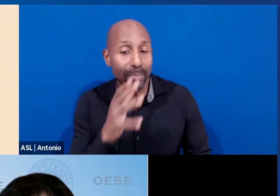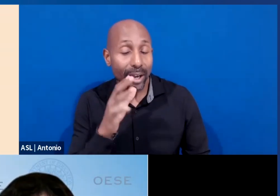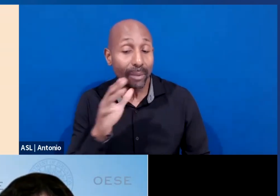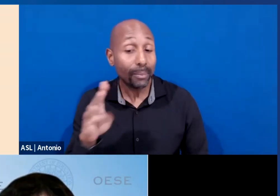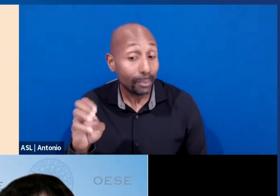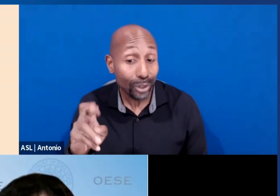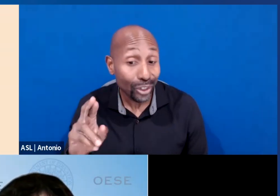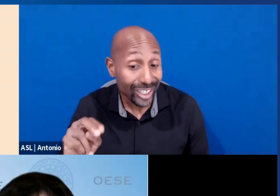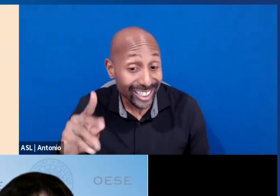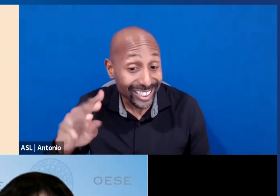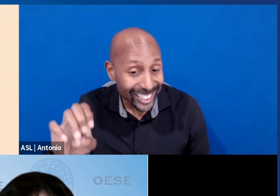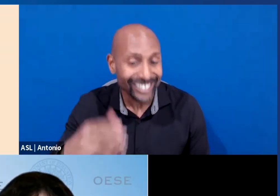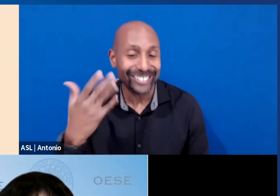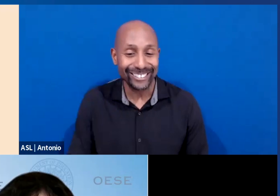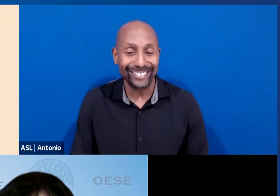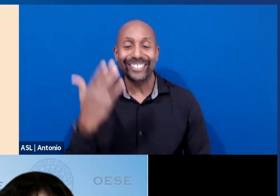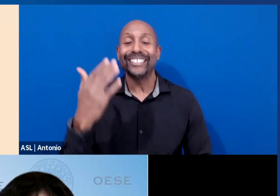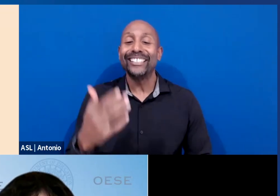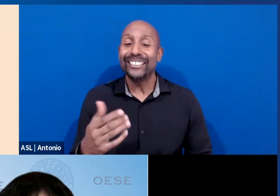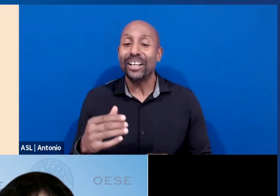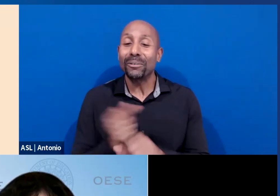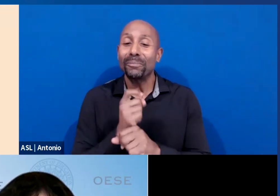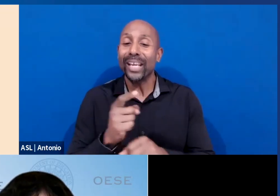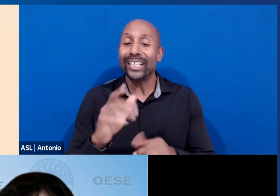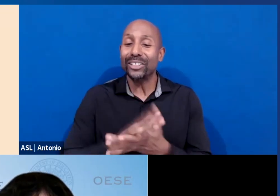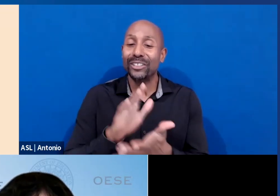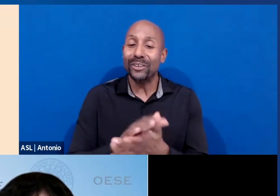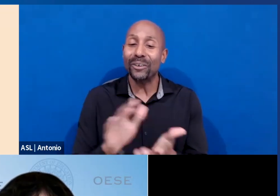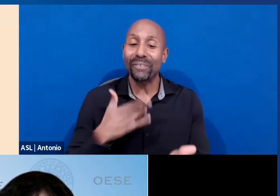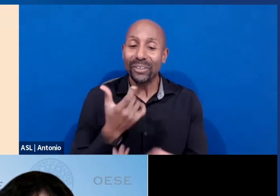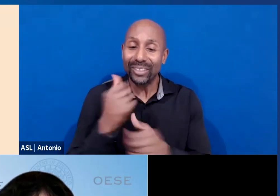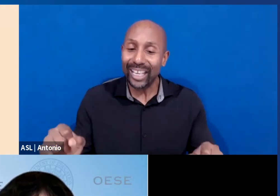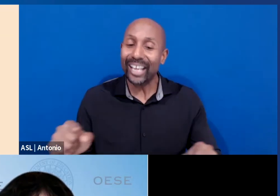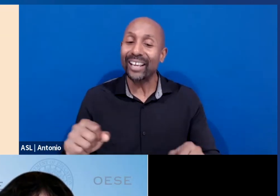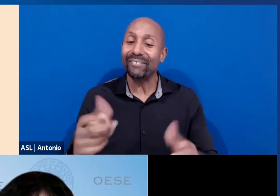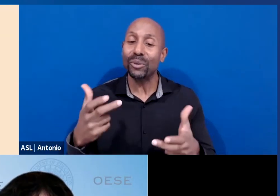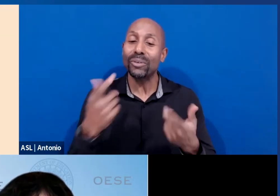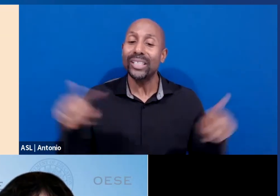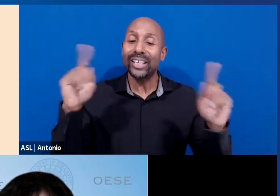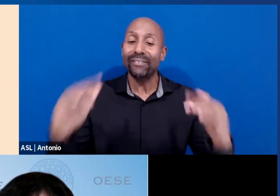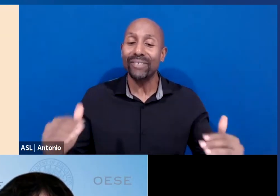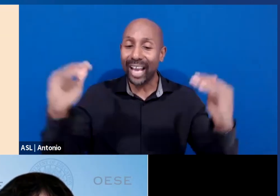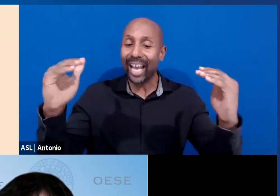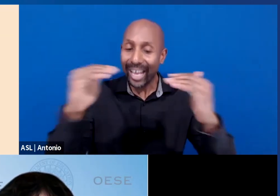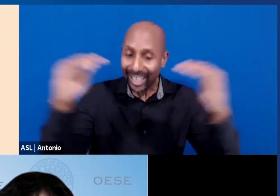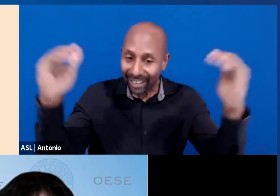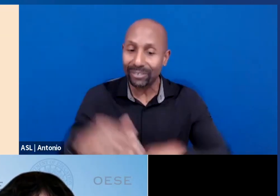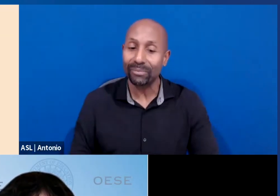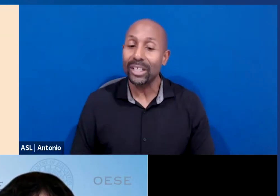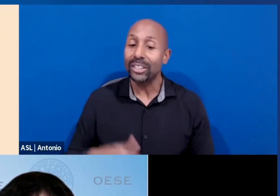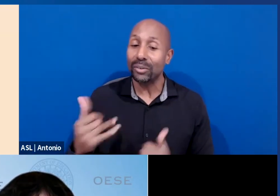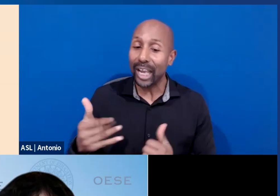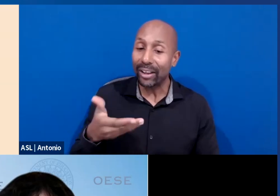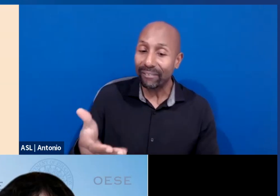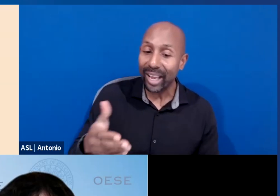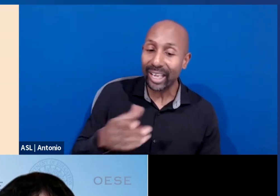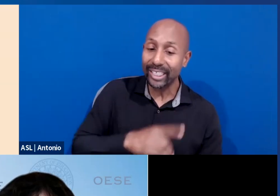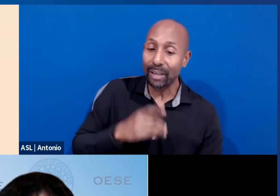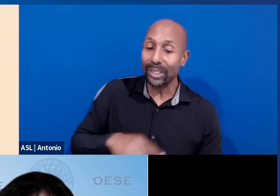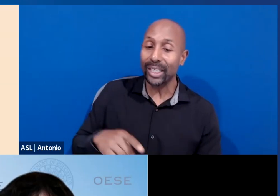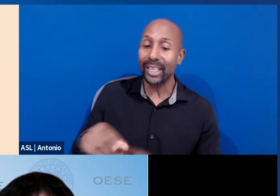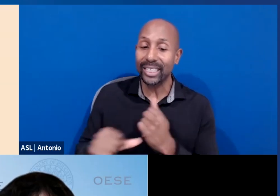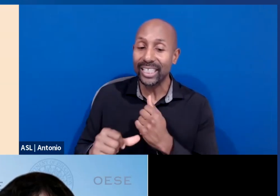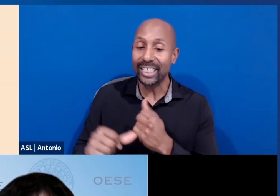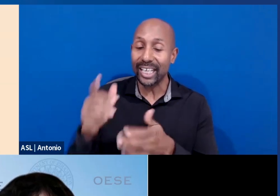oversees the department's efforts in making critical investments to help schools provide welcoming, nurturing, and safe